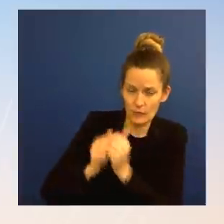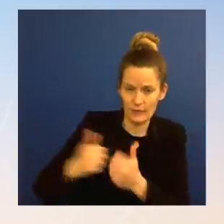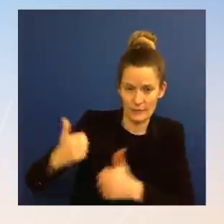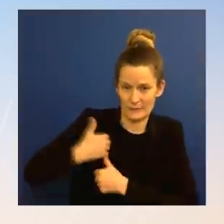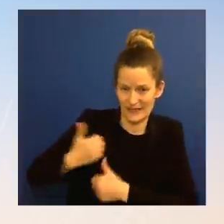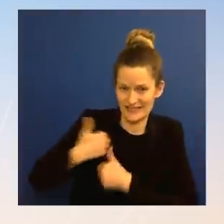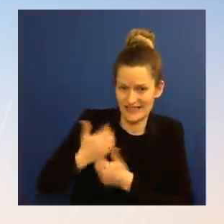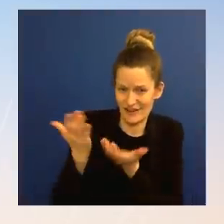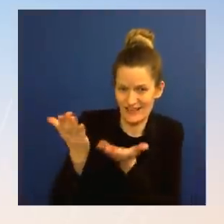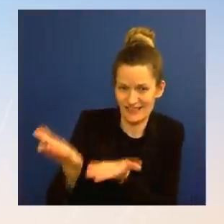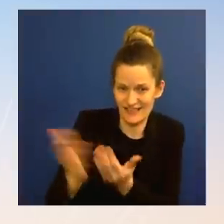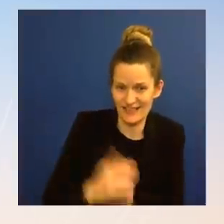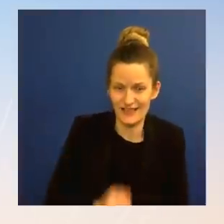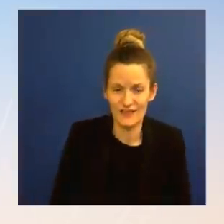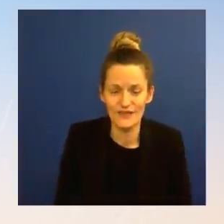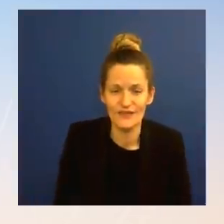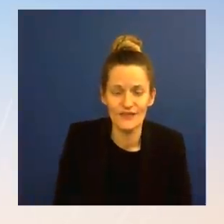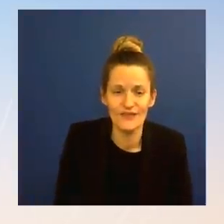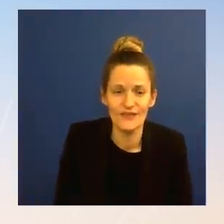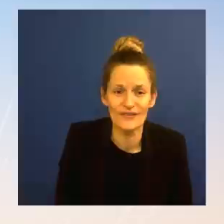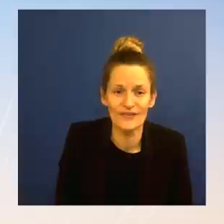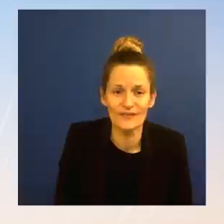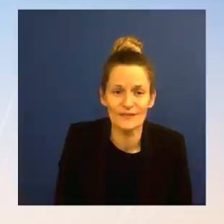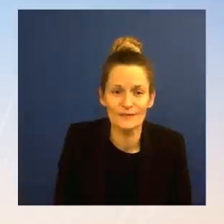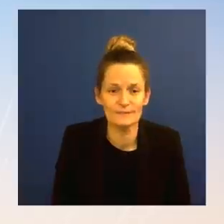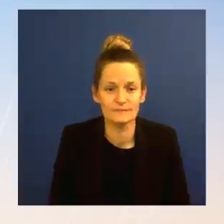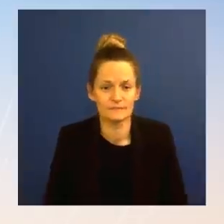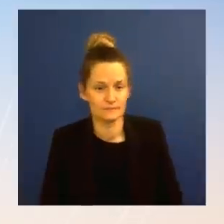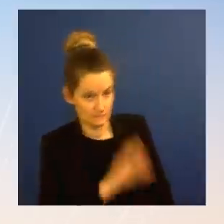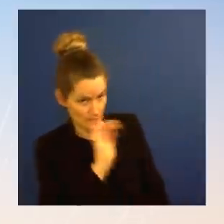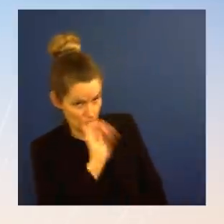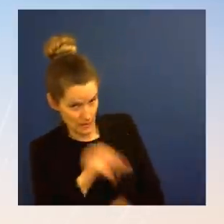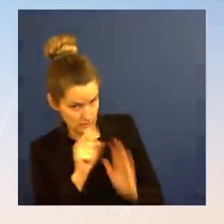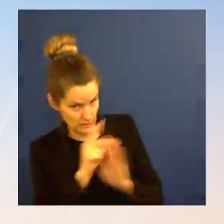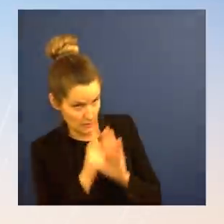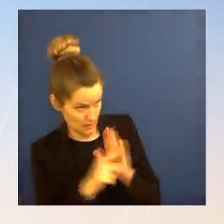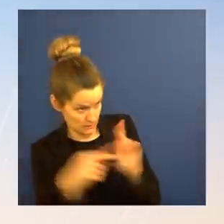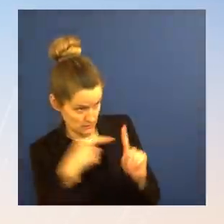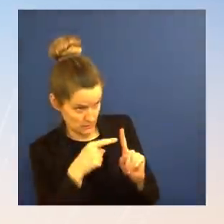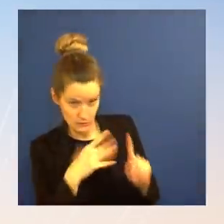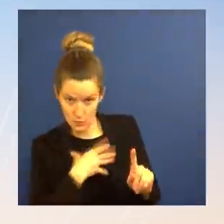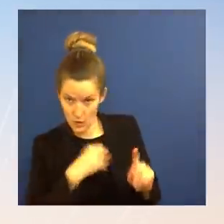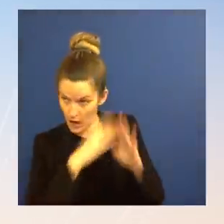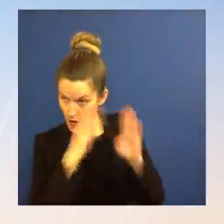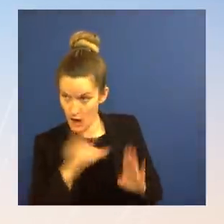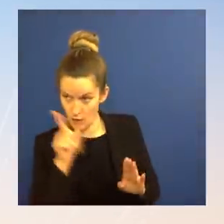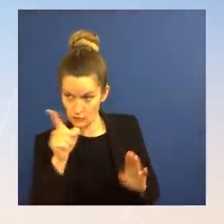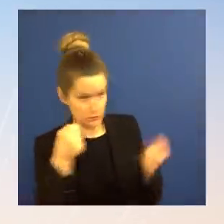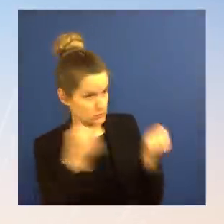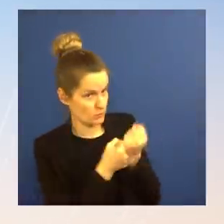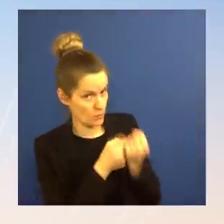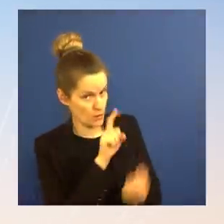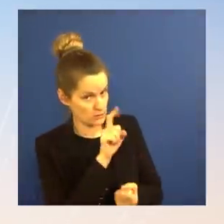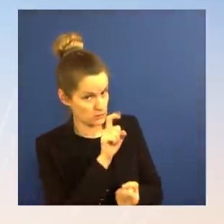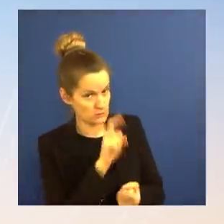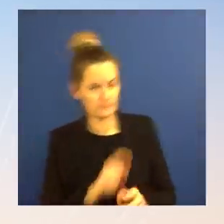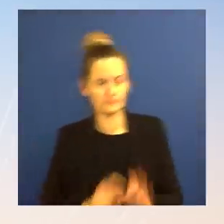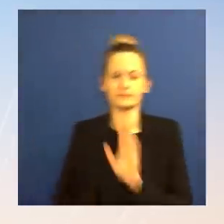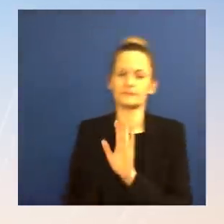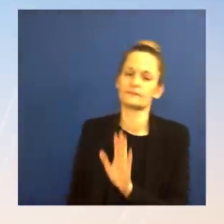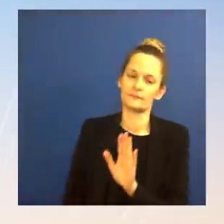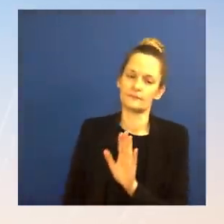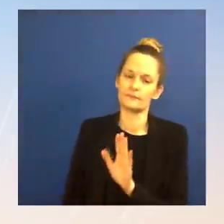that the White House would support or like to find a way to solve? Ms. Again, we're having discussions about it. But there are operational and logistical questions that are important ones that